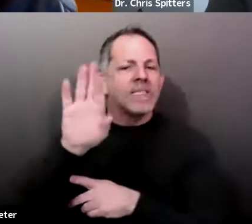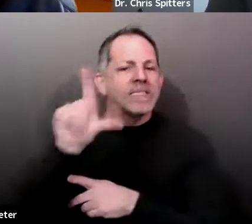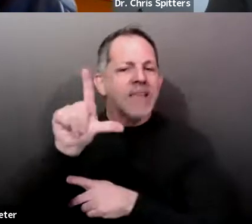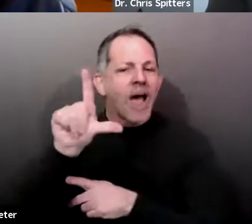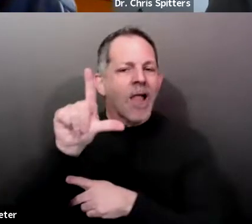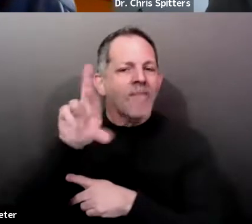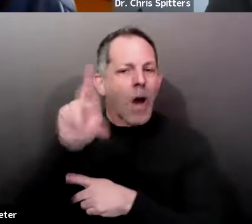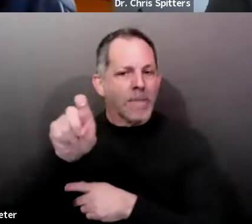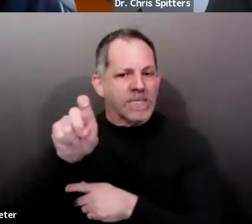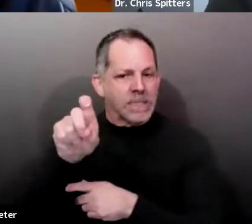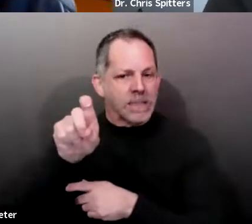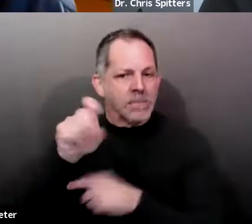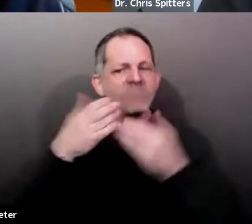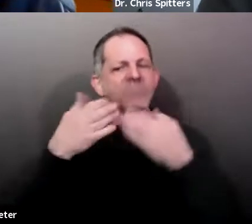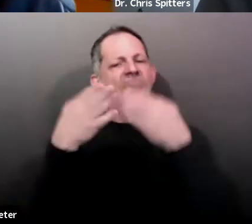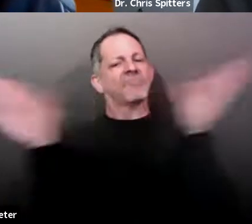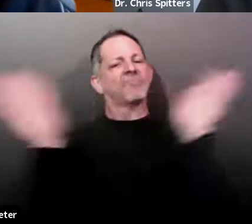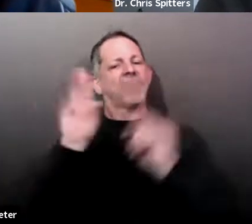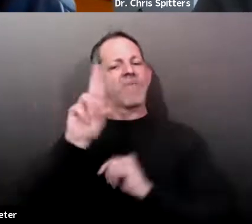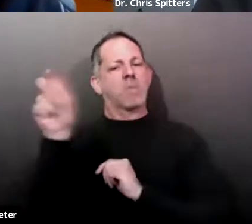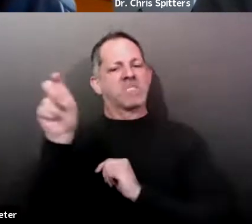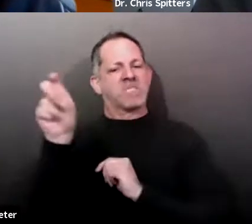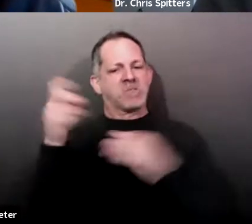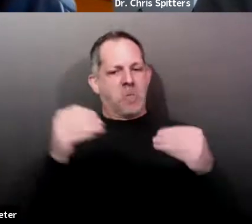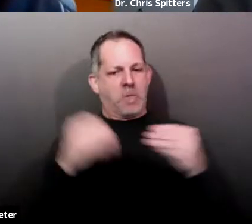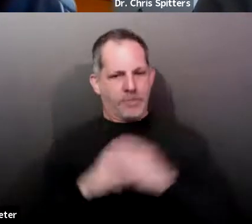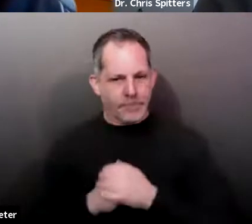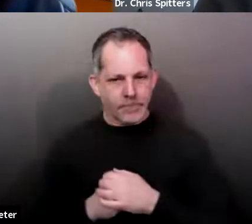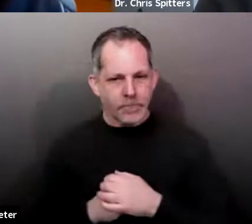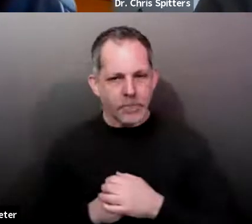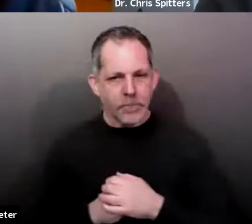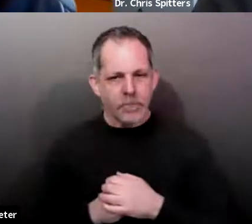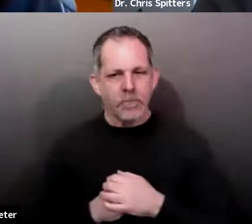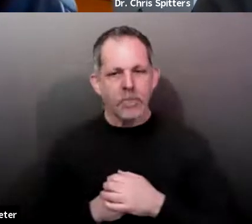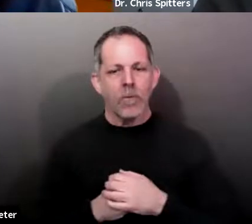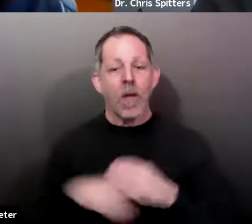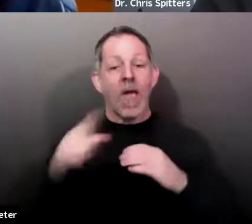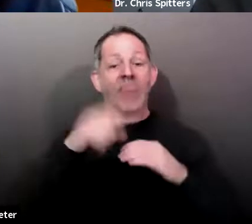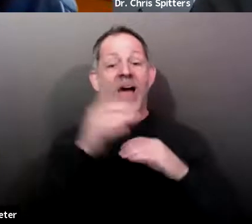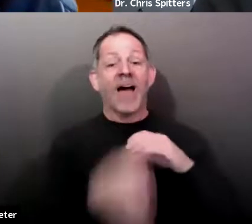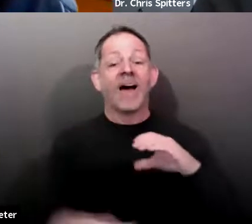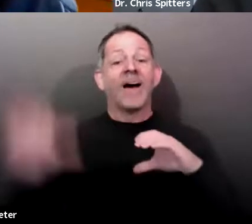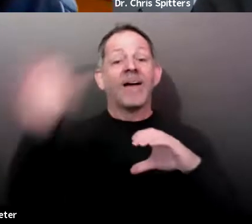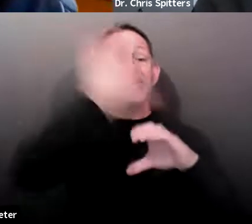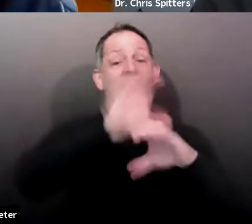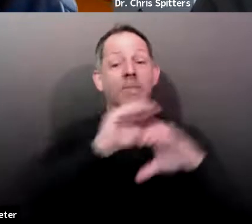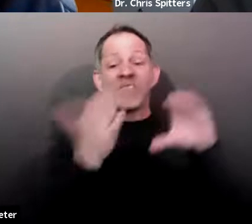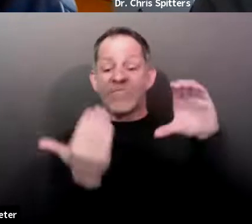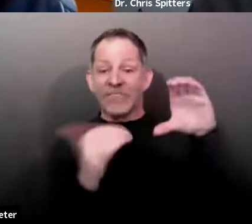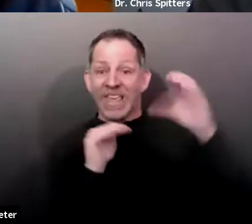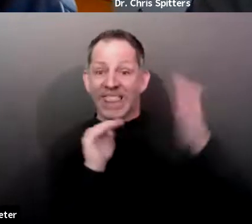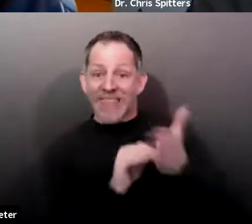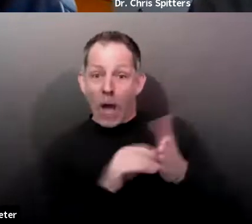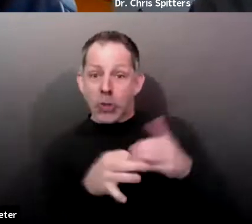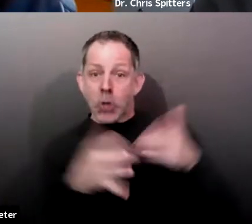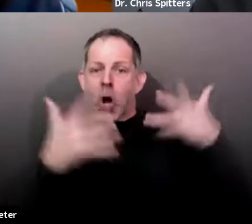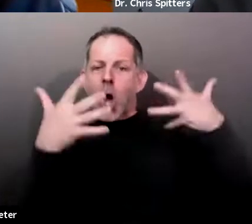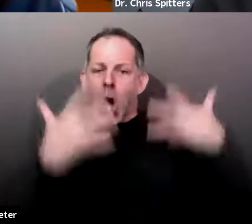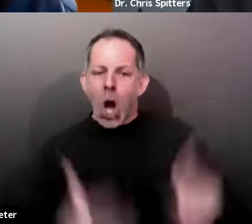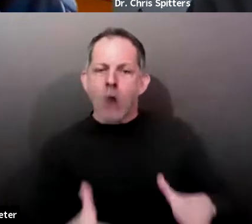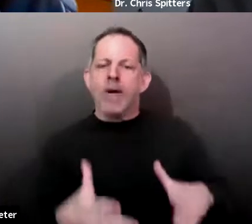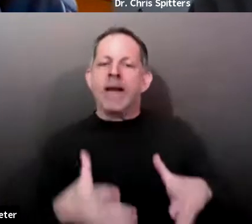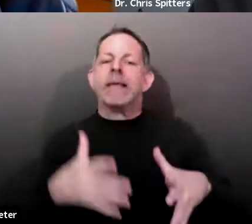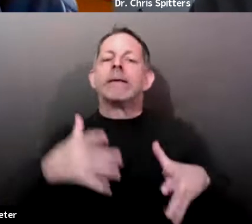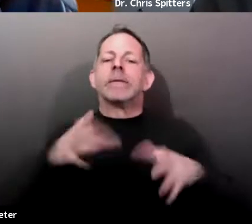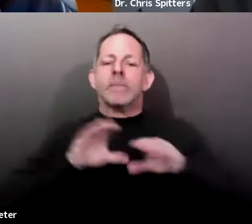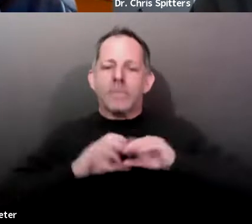for administration. That's on top of the 15,000 doses allocated to the health district and healthcare system,